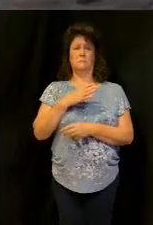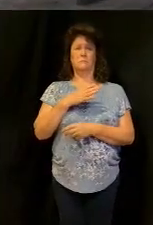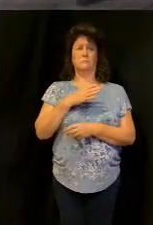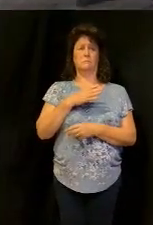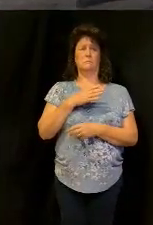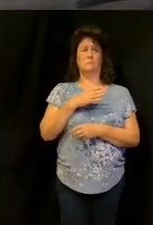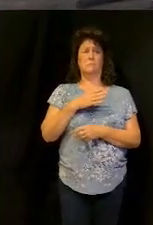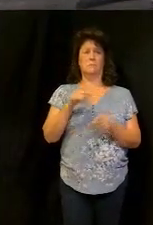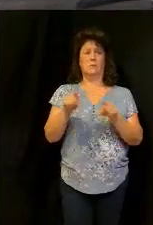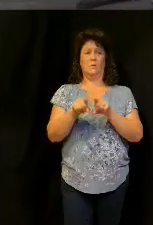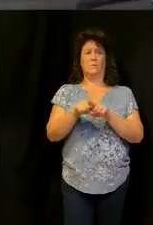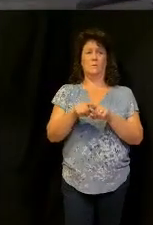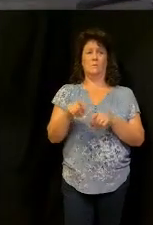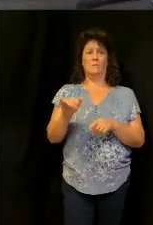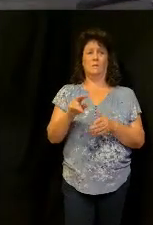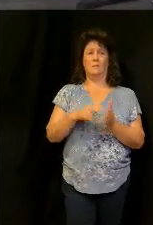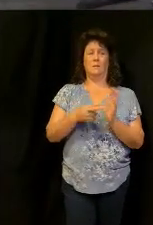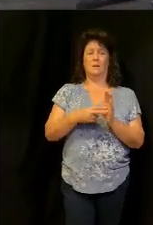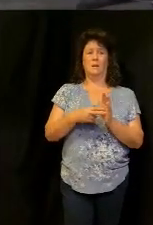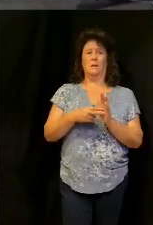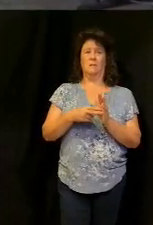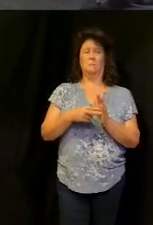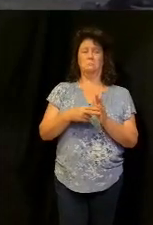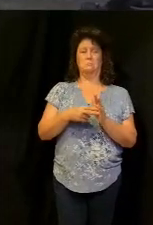it's also saying that maybe you can't be trusted